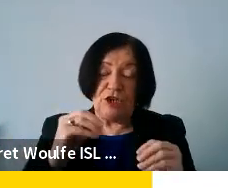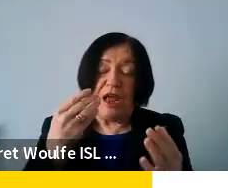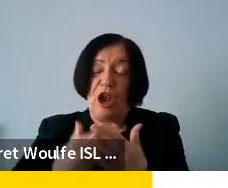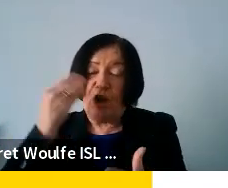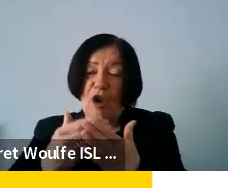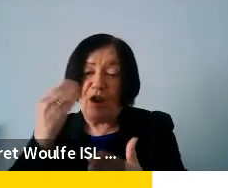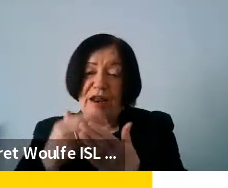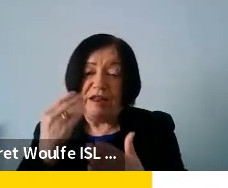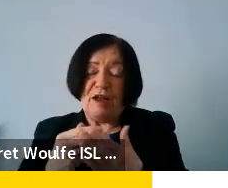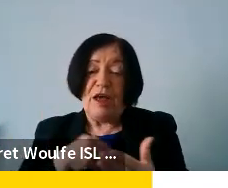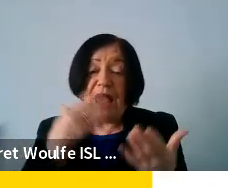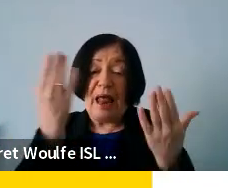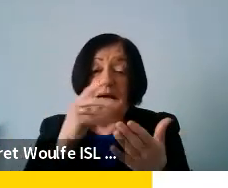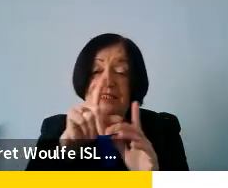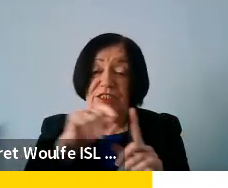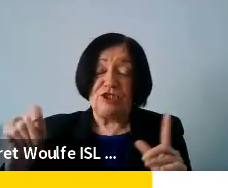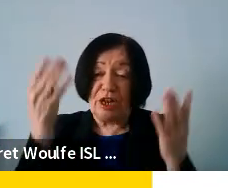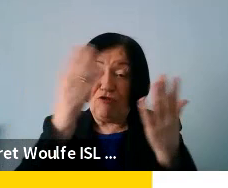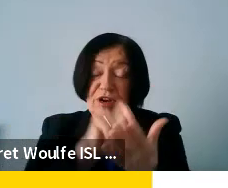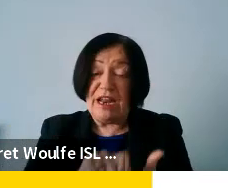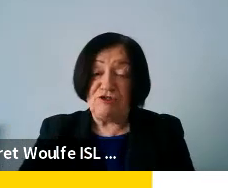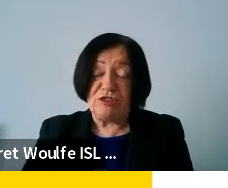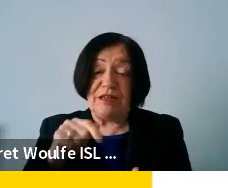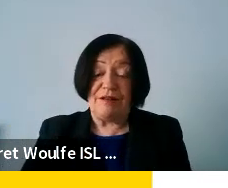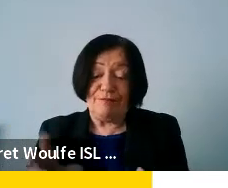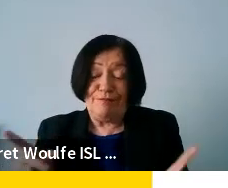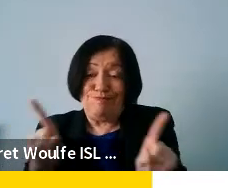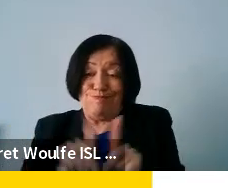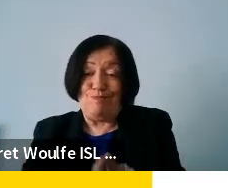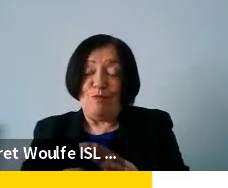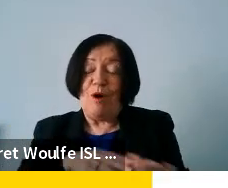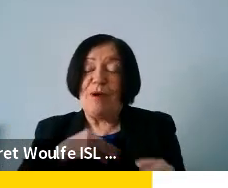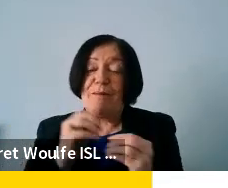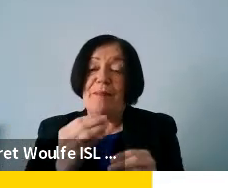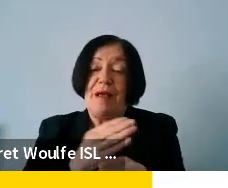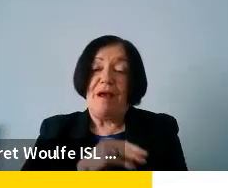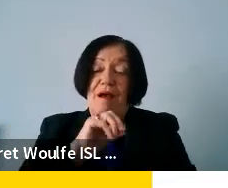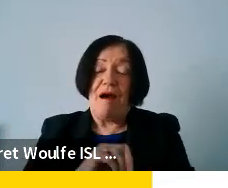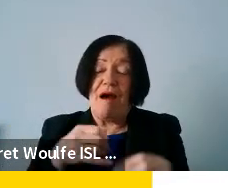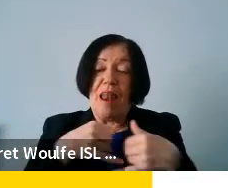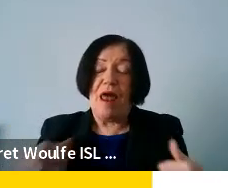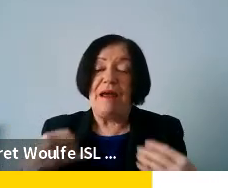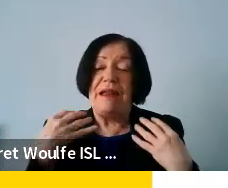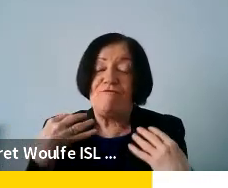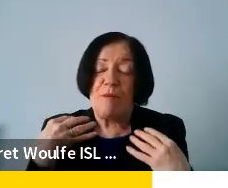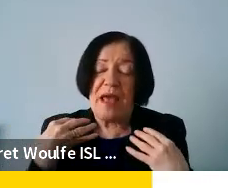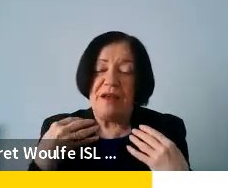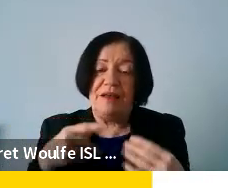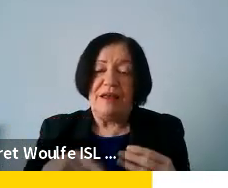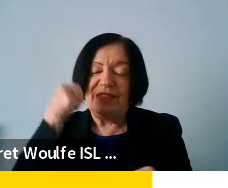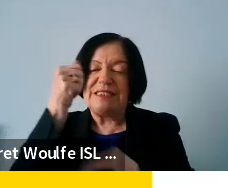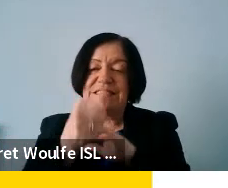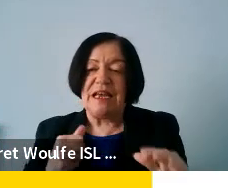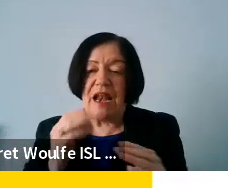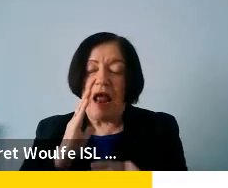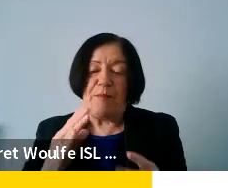media literacy, of course, uh, that goes hand in hand with, with what we were saying before about online disinformation. So the skills that